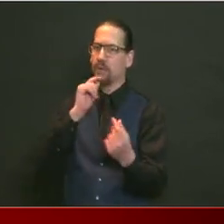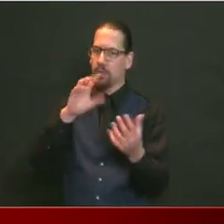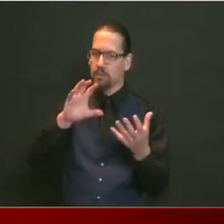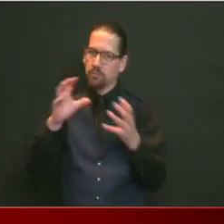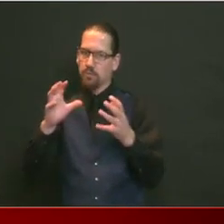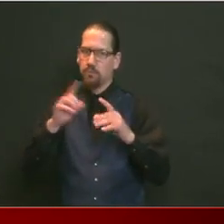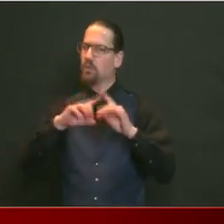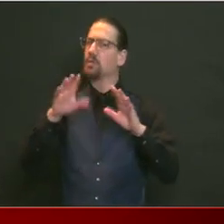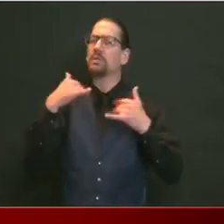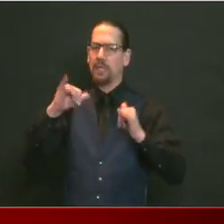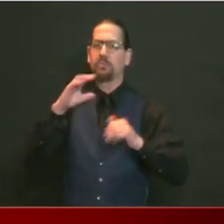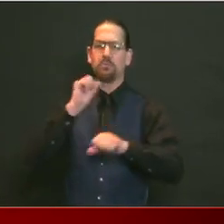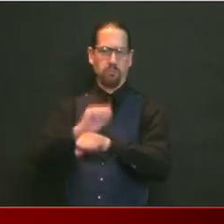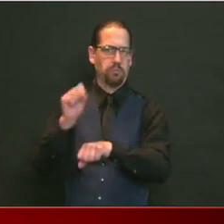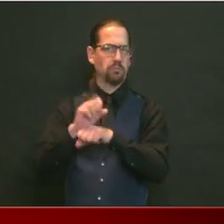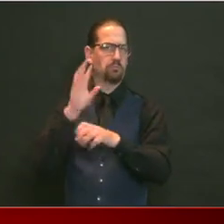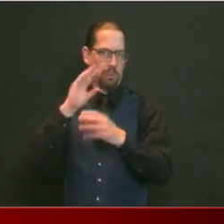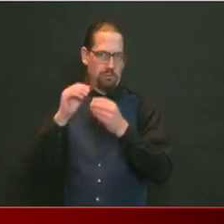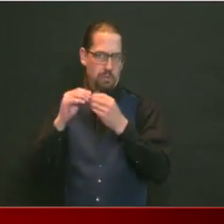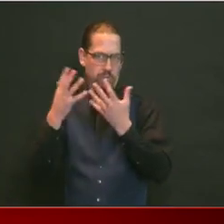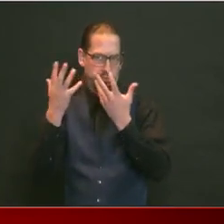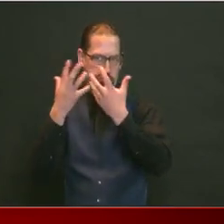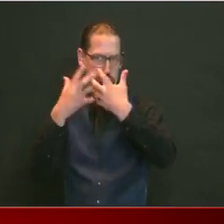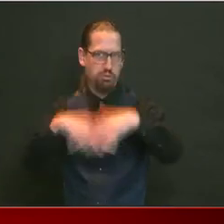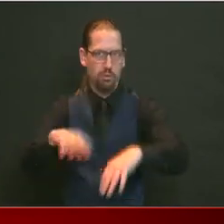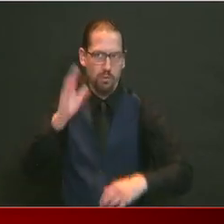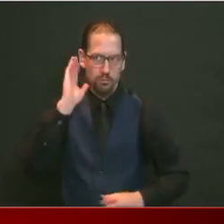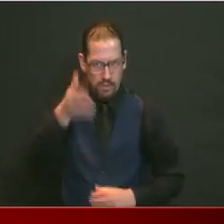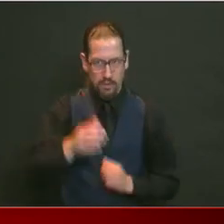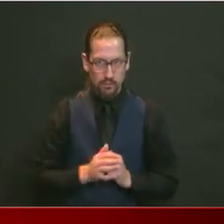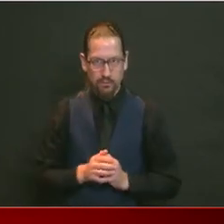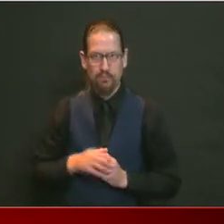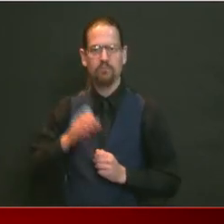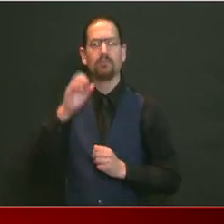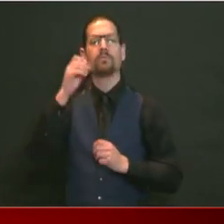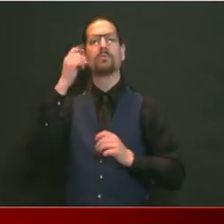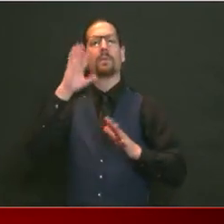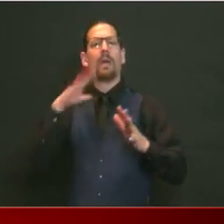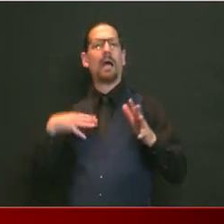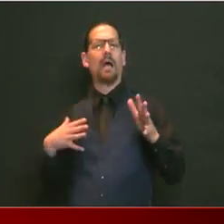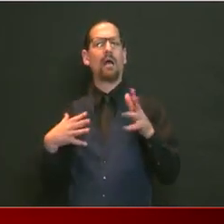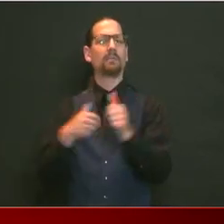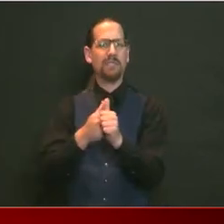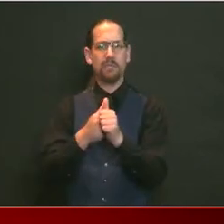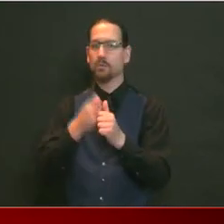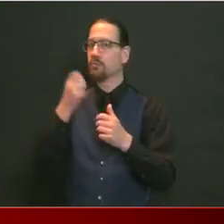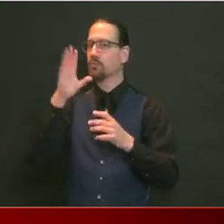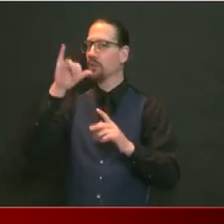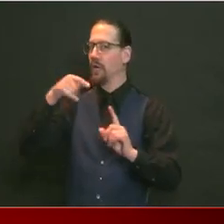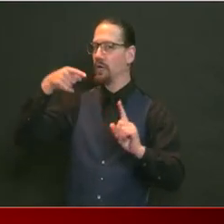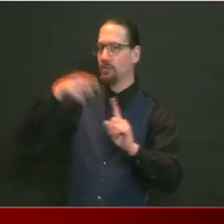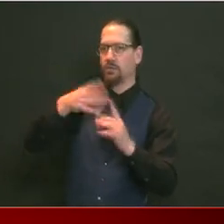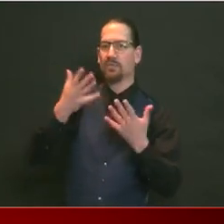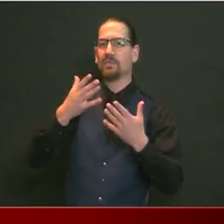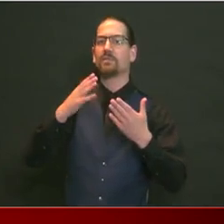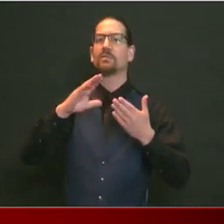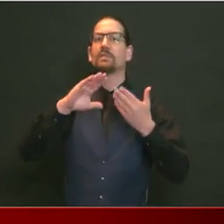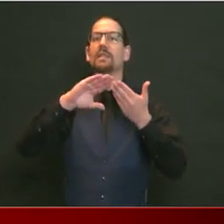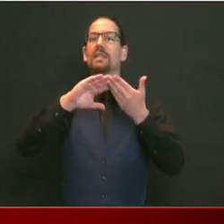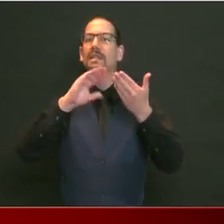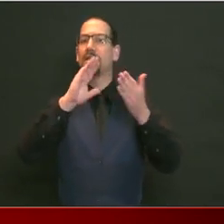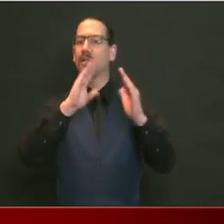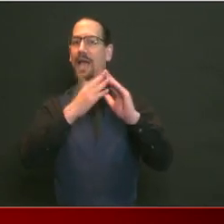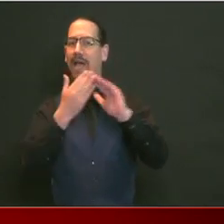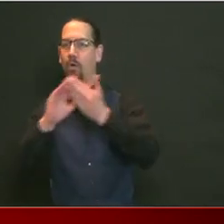also have updated now the information by cities and towns, and it's important to